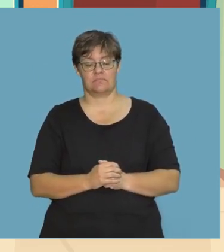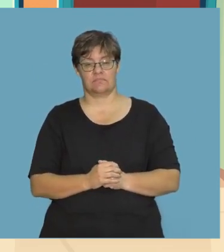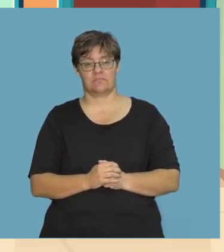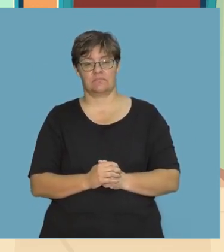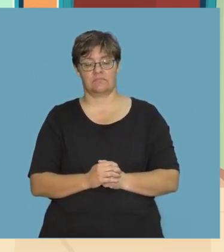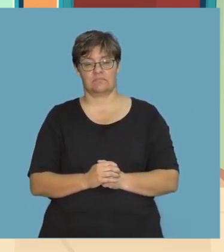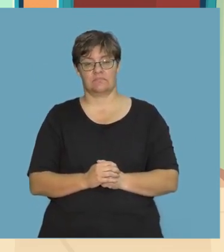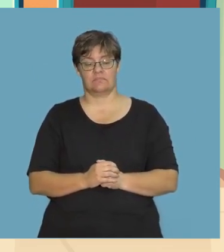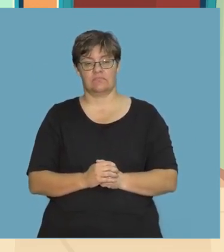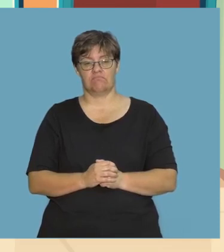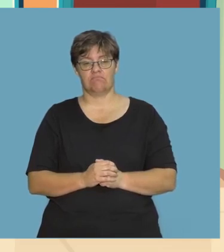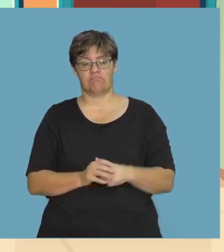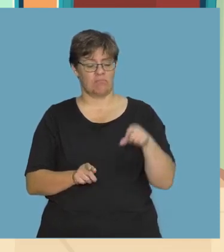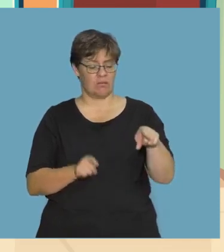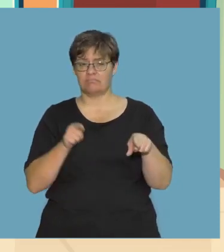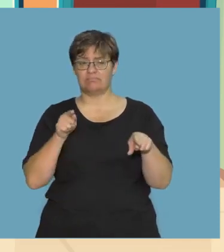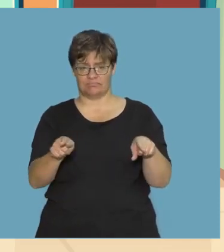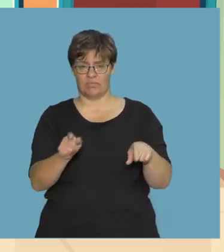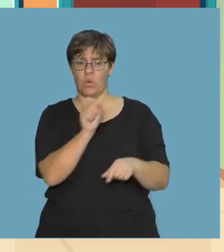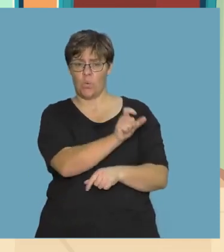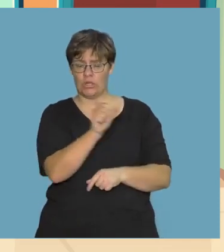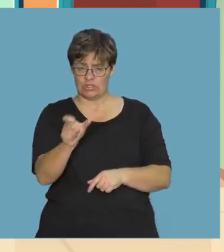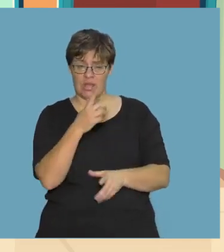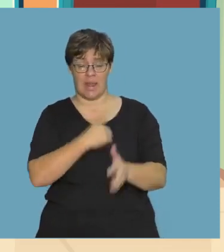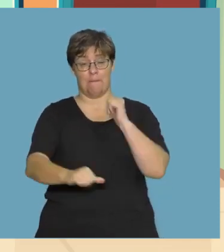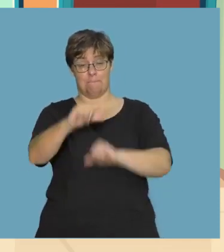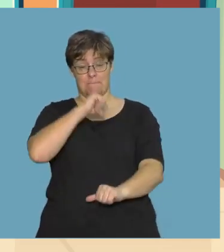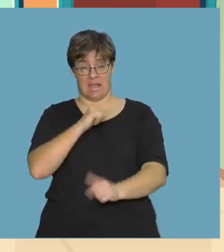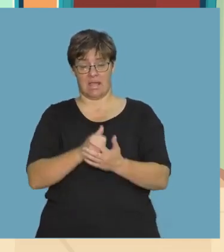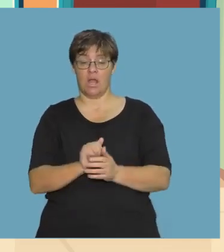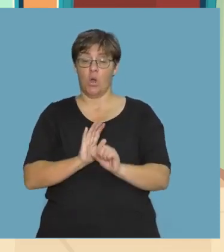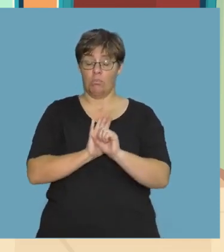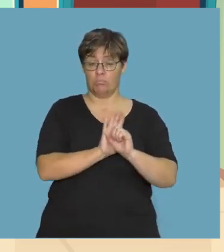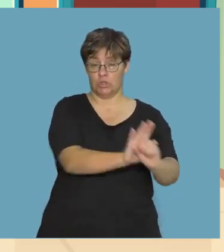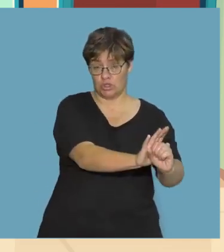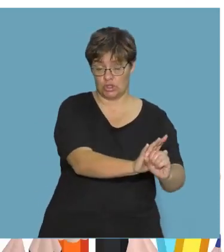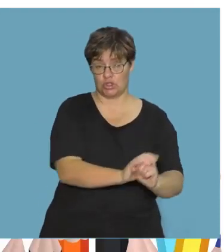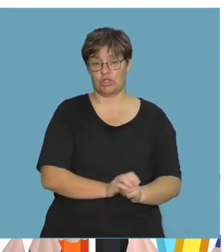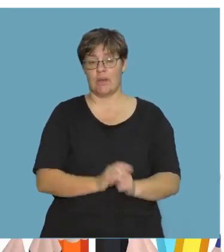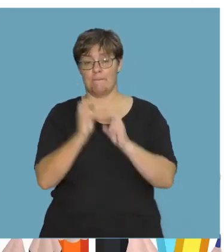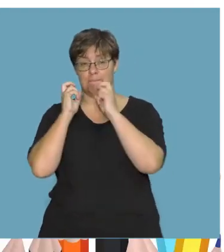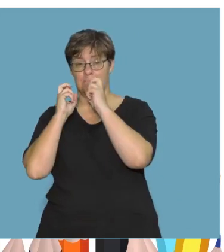Listen to these two words and then say them back to me. push, push,